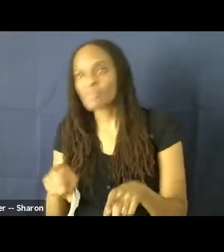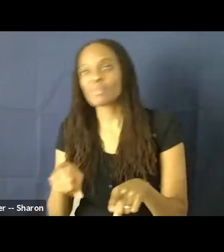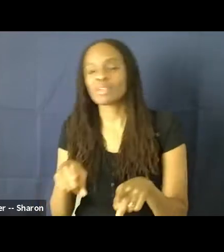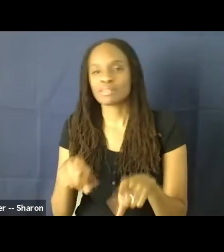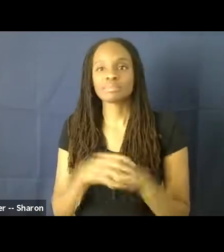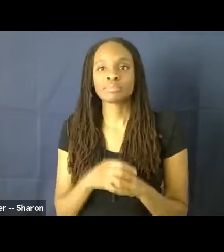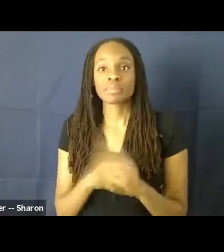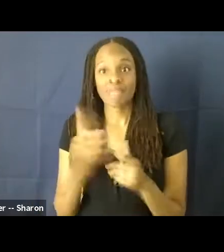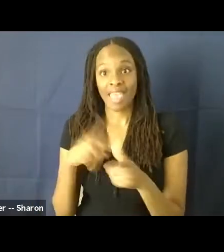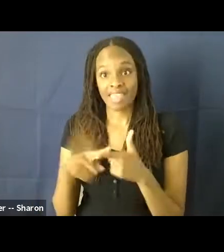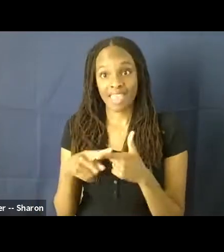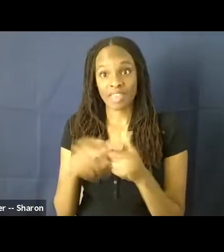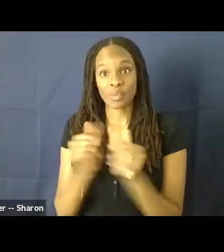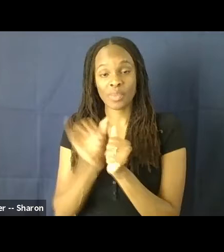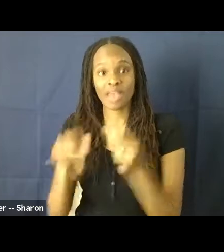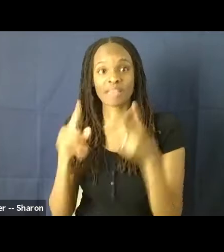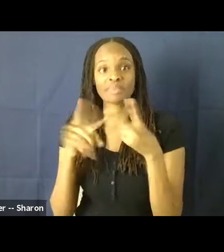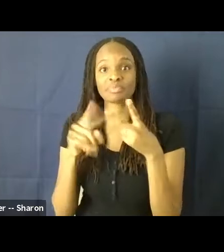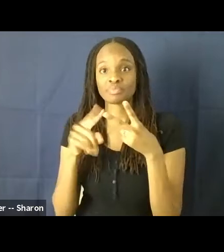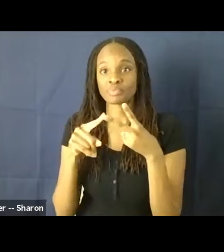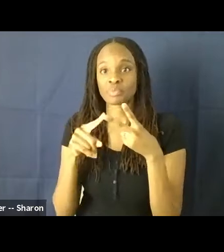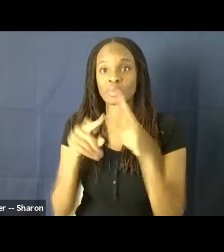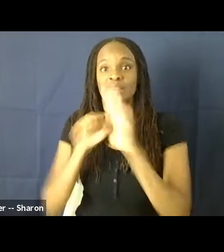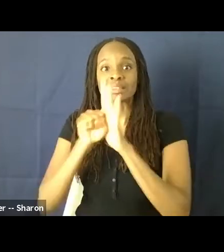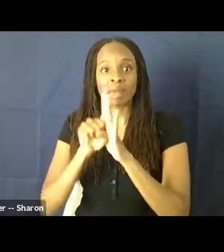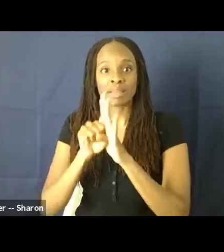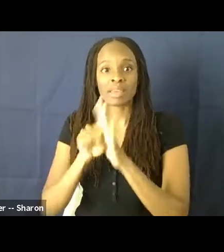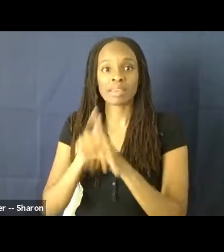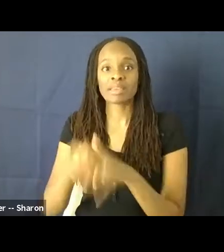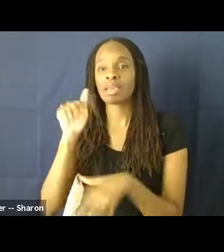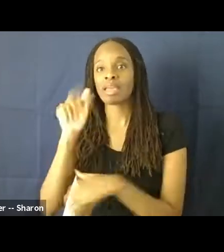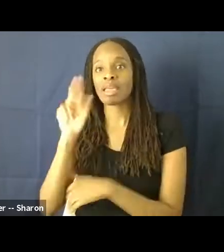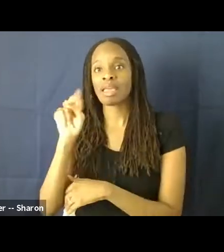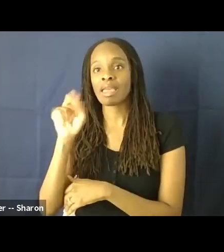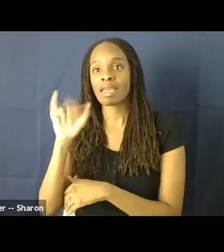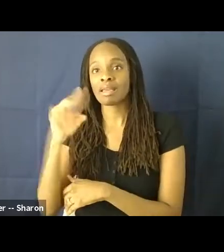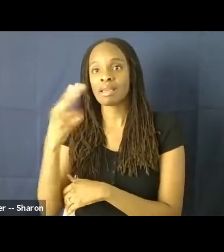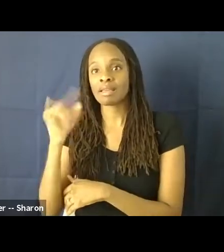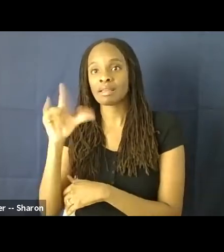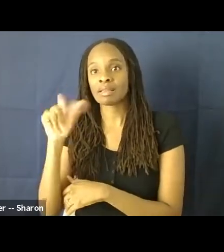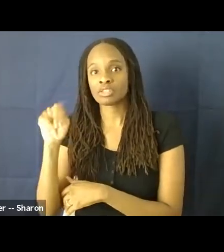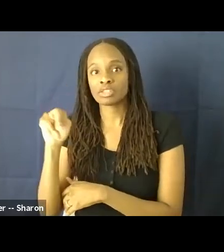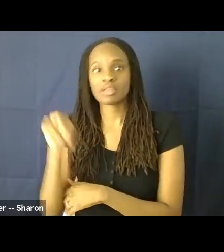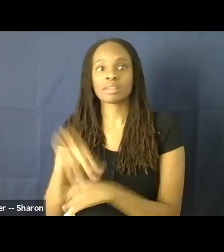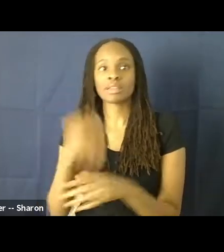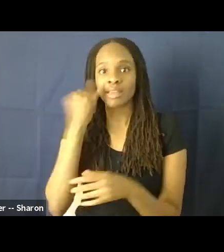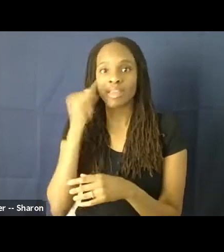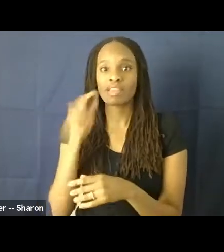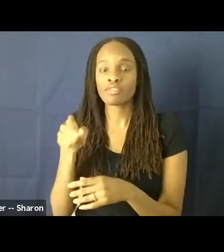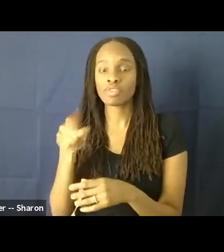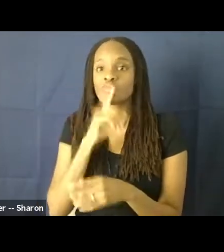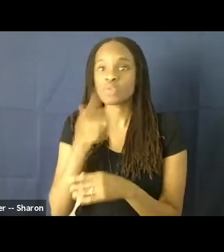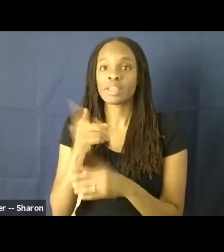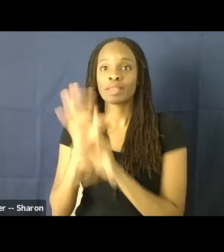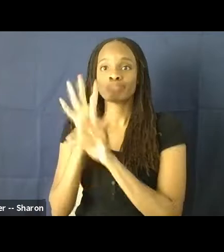And then with that symbolic annihilation is the damage caused by the absence of or stifling of a multitude of narratives.